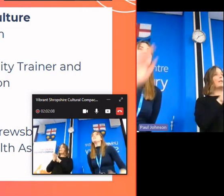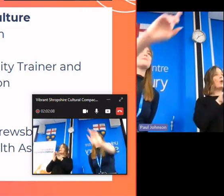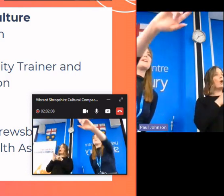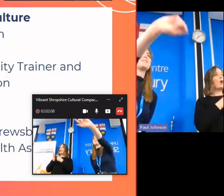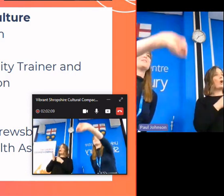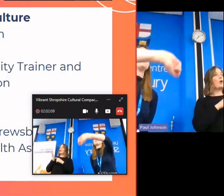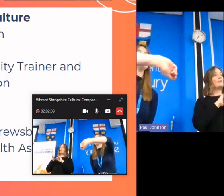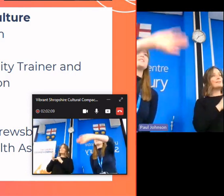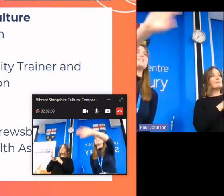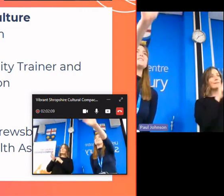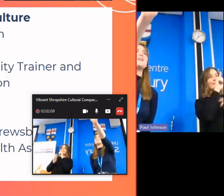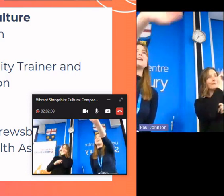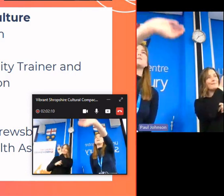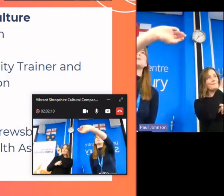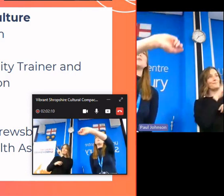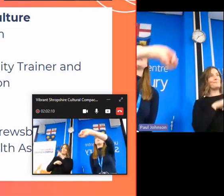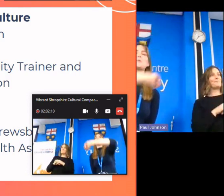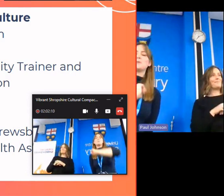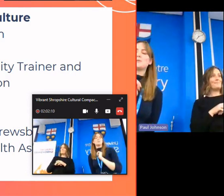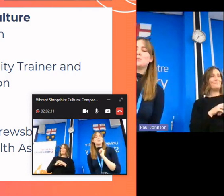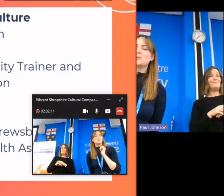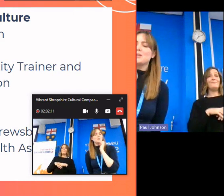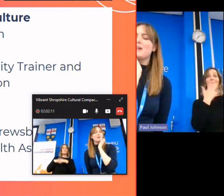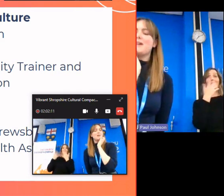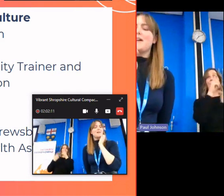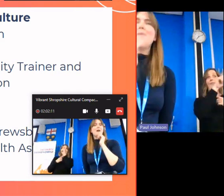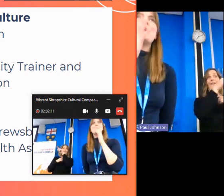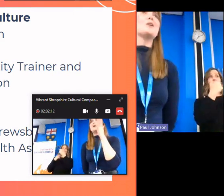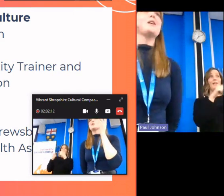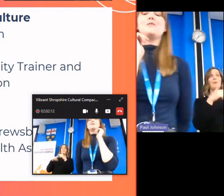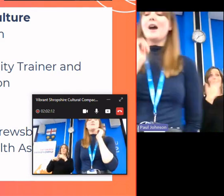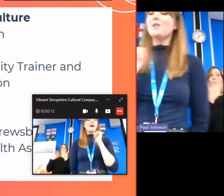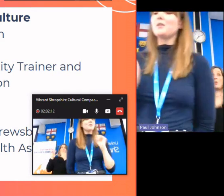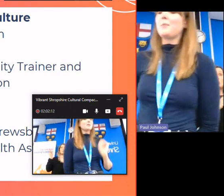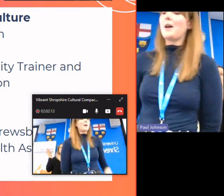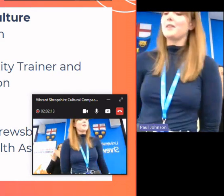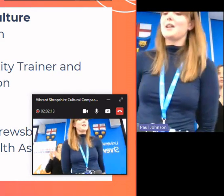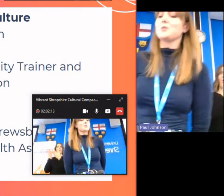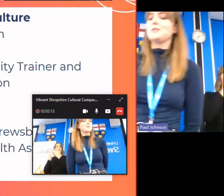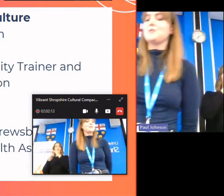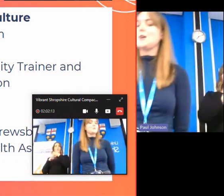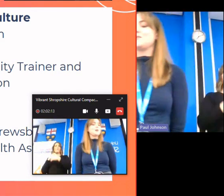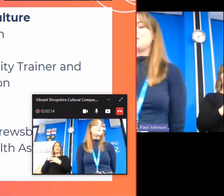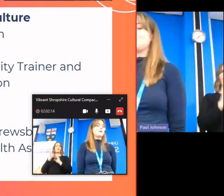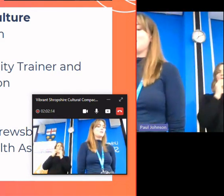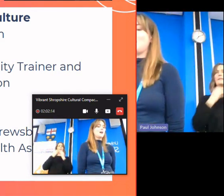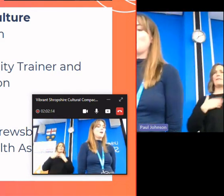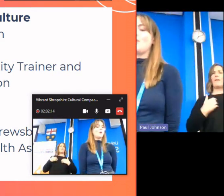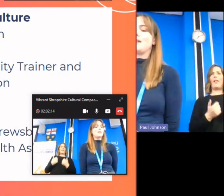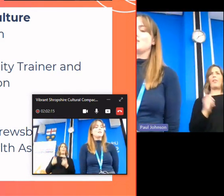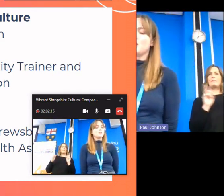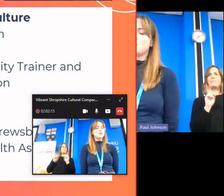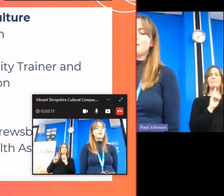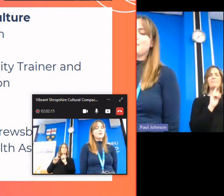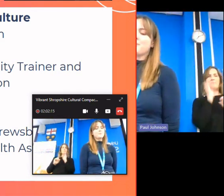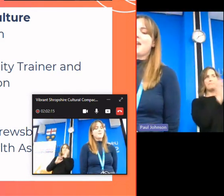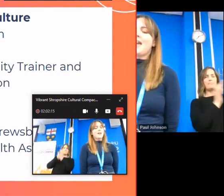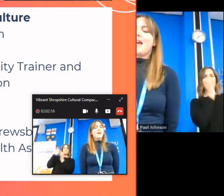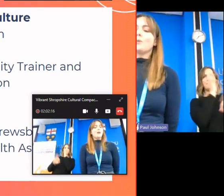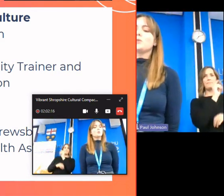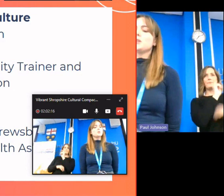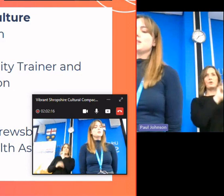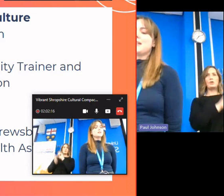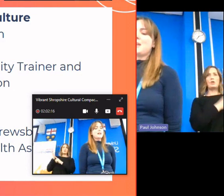for creative health who's at the back of the room and she's available if anyone wants to talk to her about creative health and about the national center for creative health and what they do